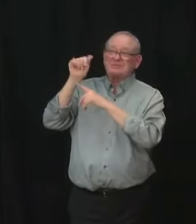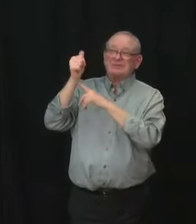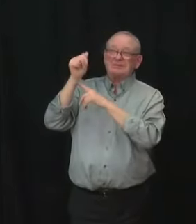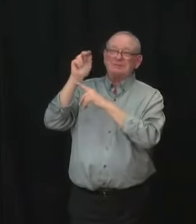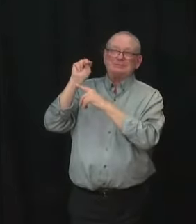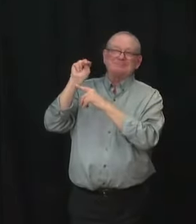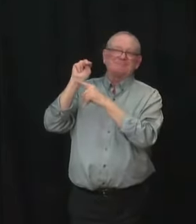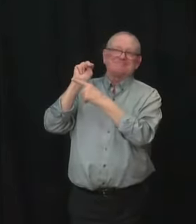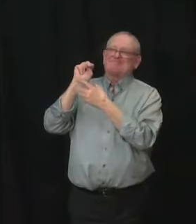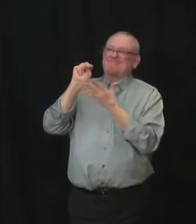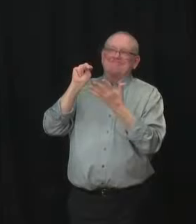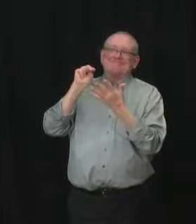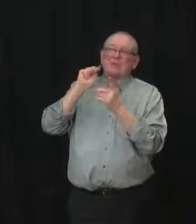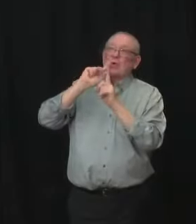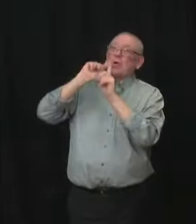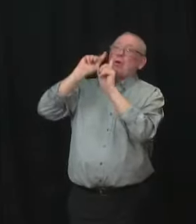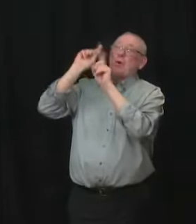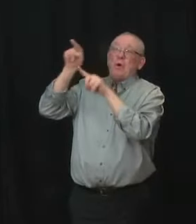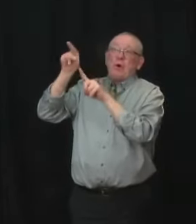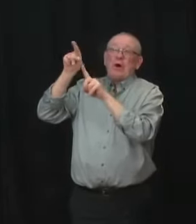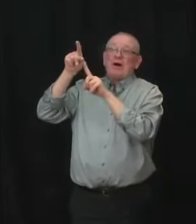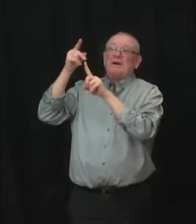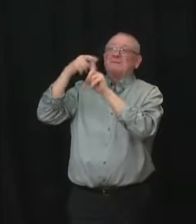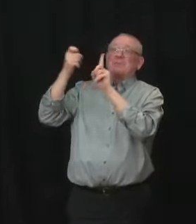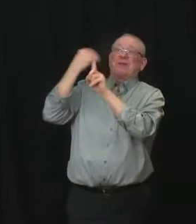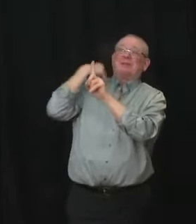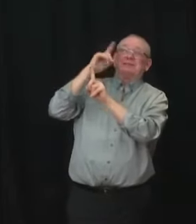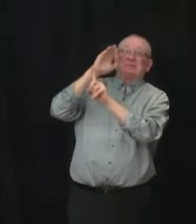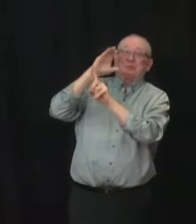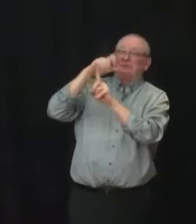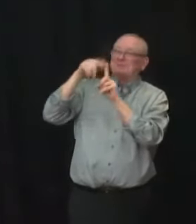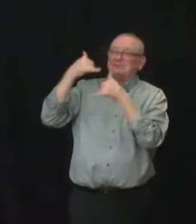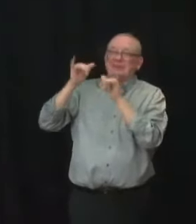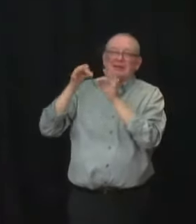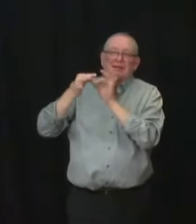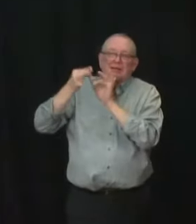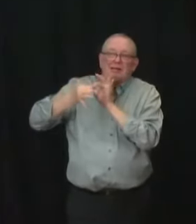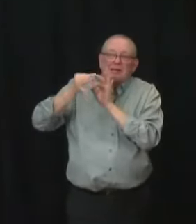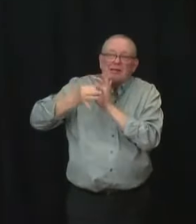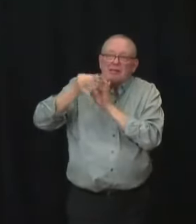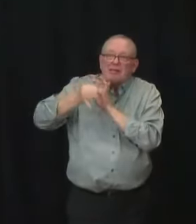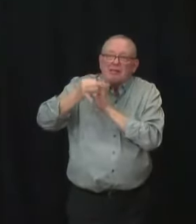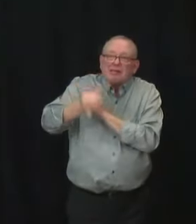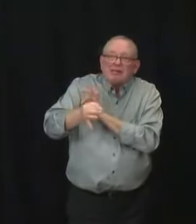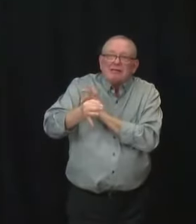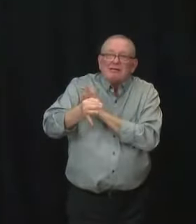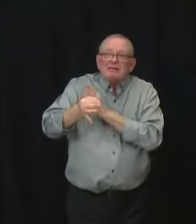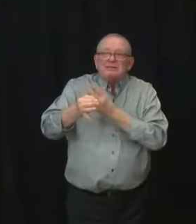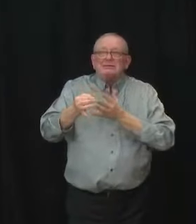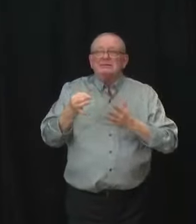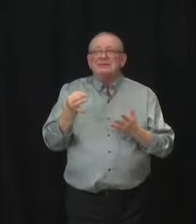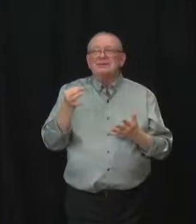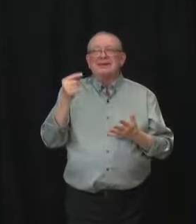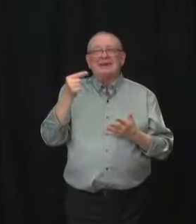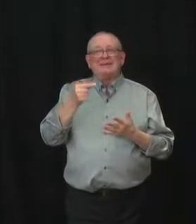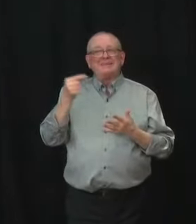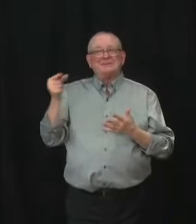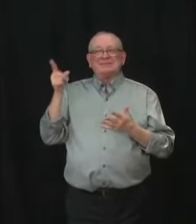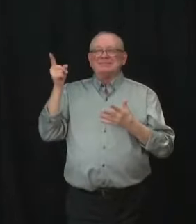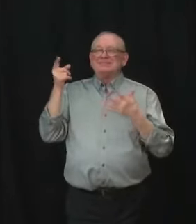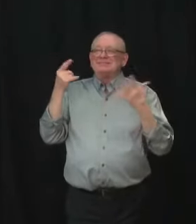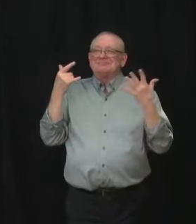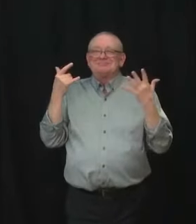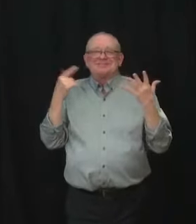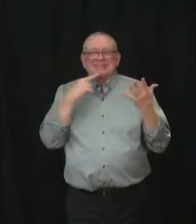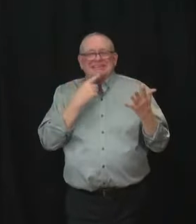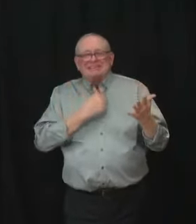backdated orders from December, the federal government at that point had said, given the demand across the country, indicated to us that they